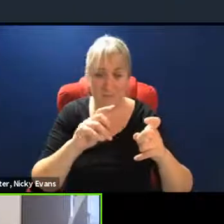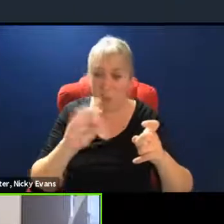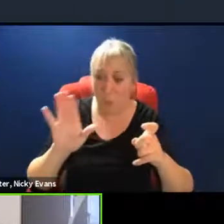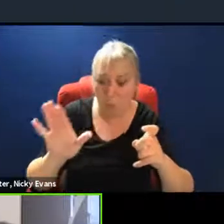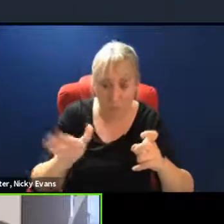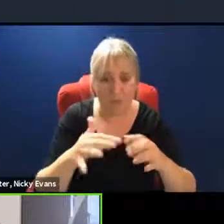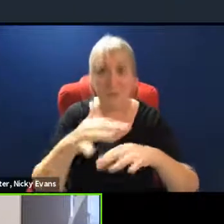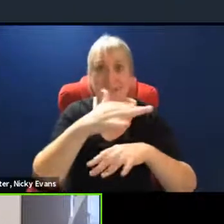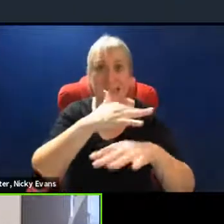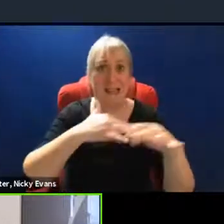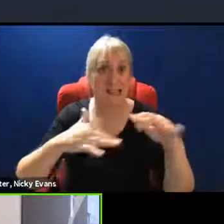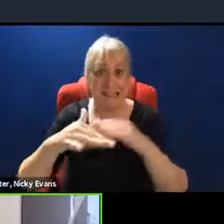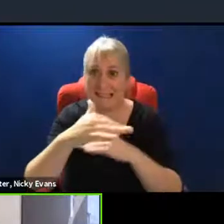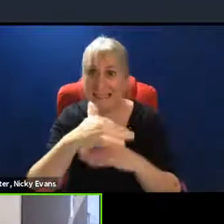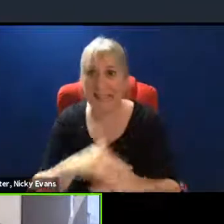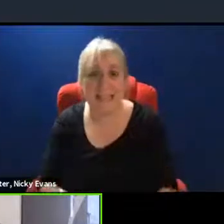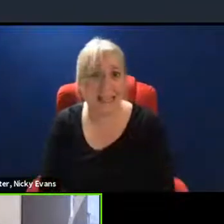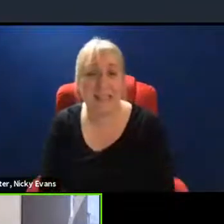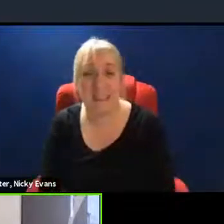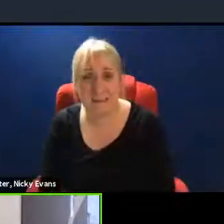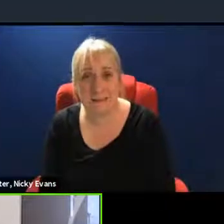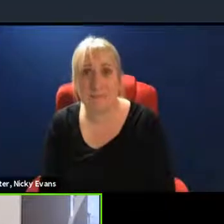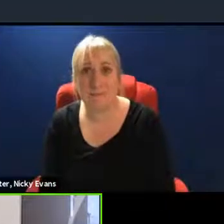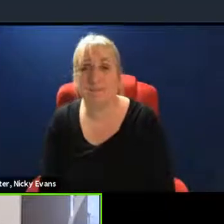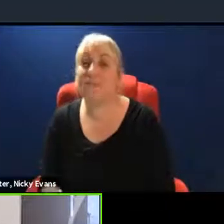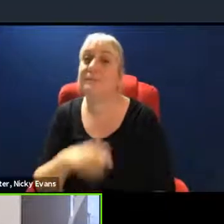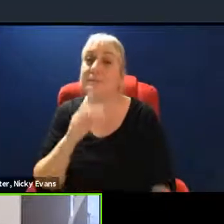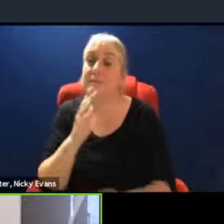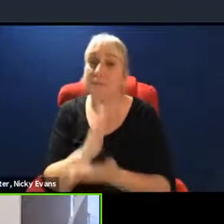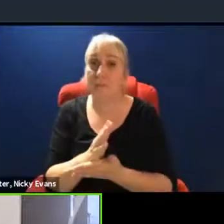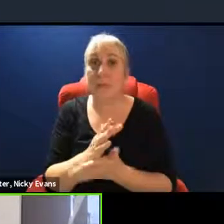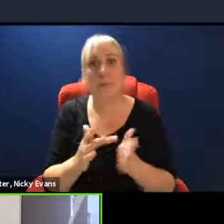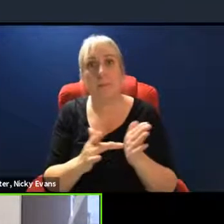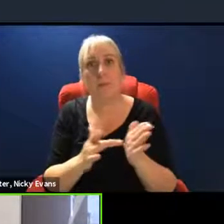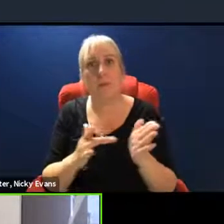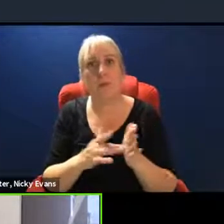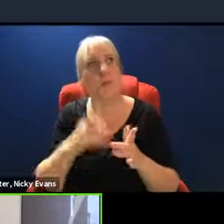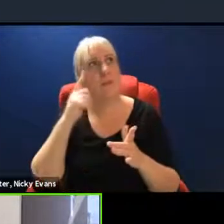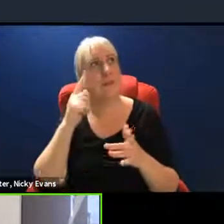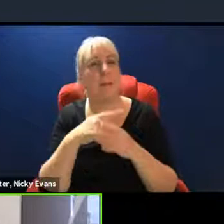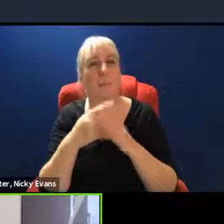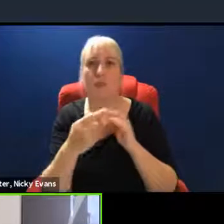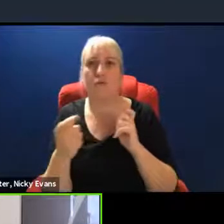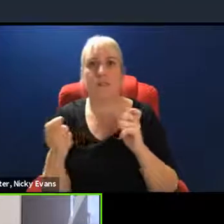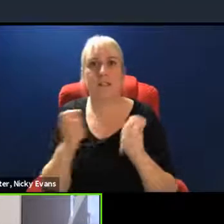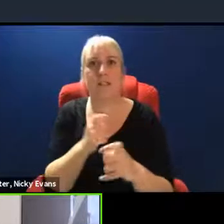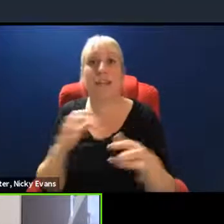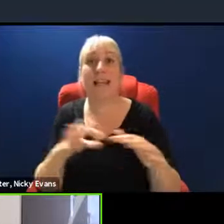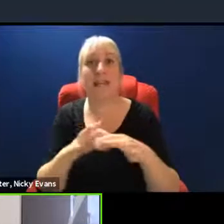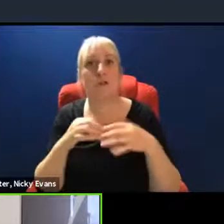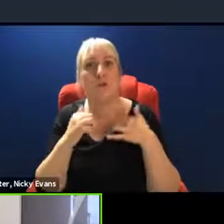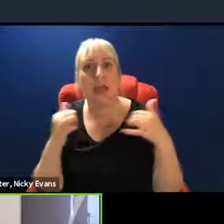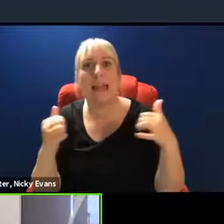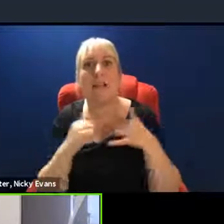thinking simply about, although this is very important, simply about transitioning the energy sector. But it's how do we transition all the